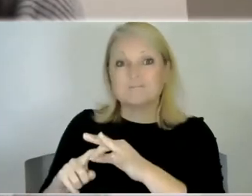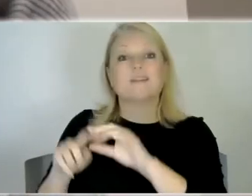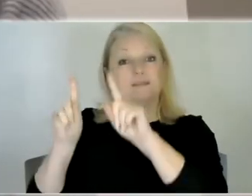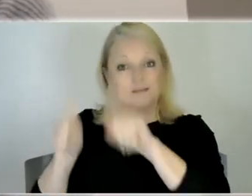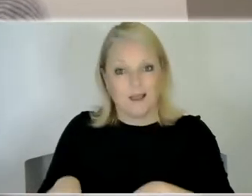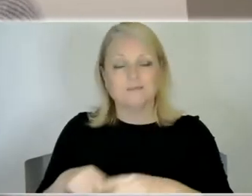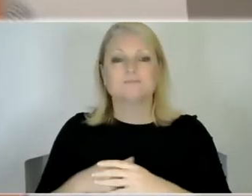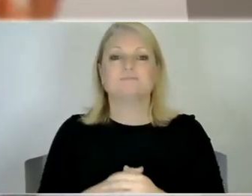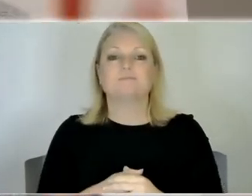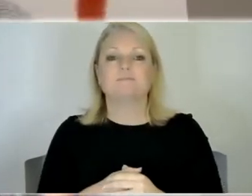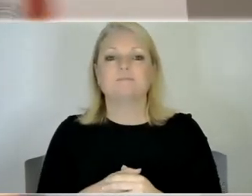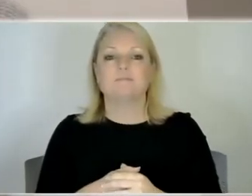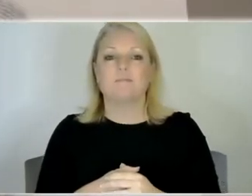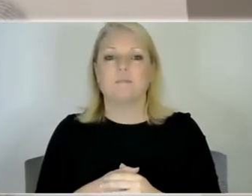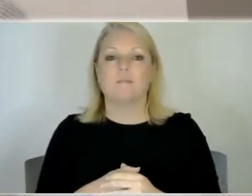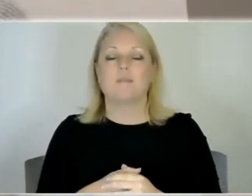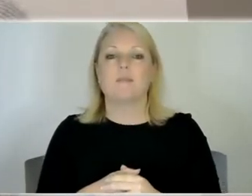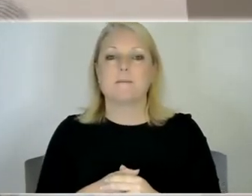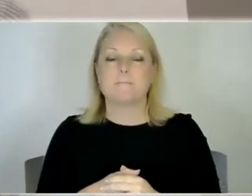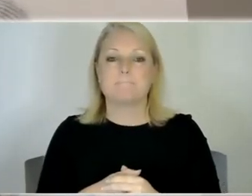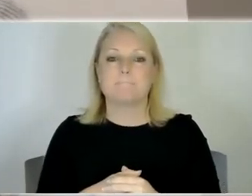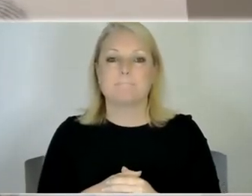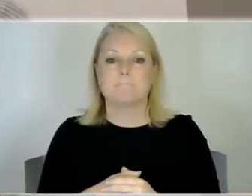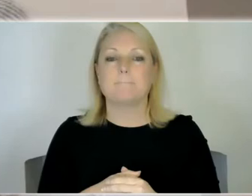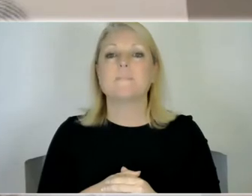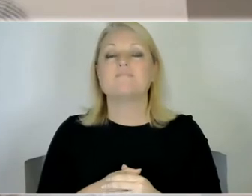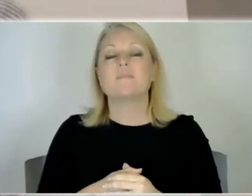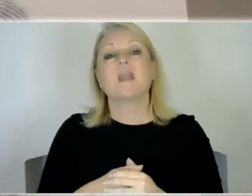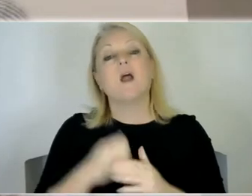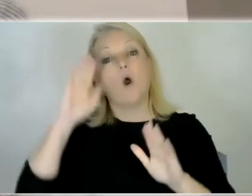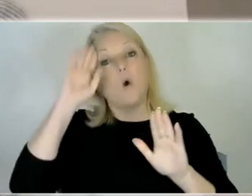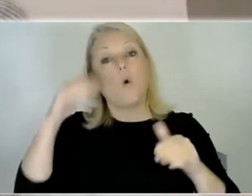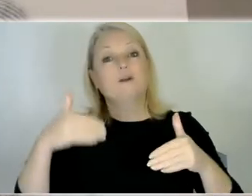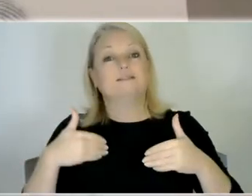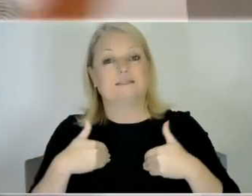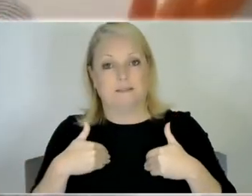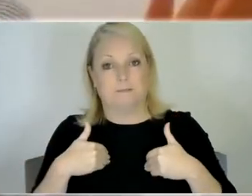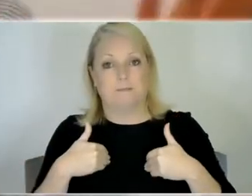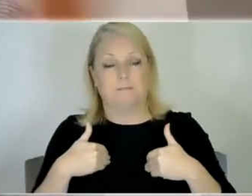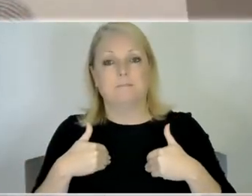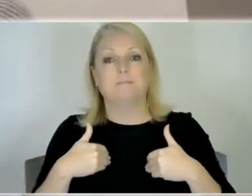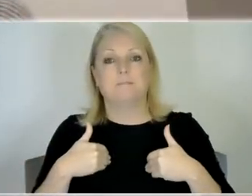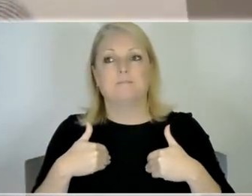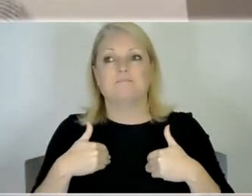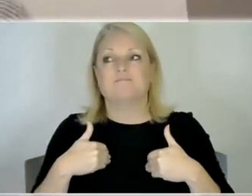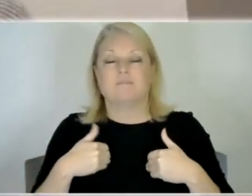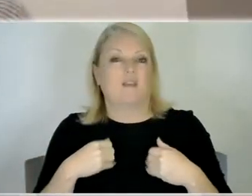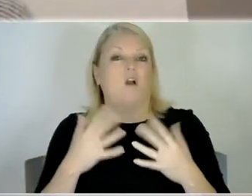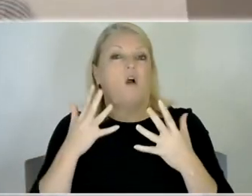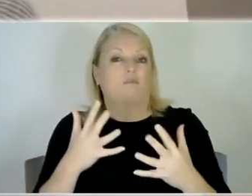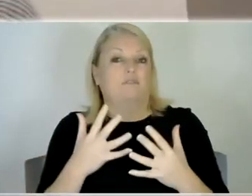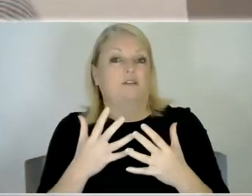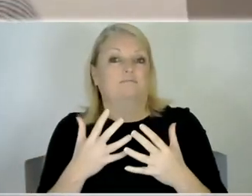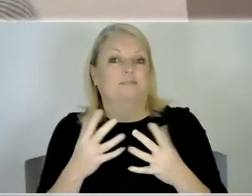because one of the first touch points of autism um is sometimes the initial diagnosis